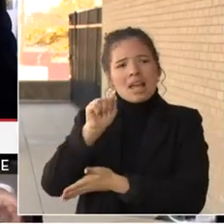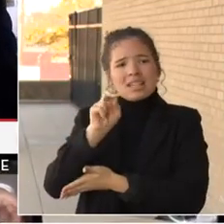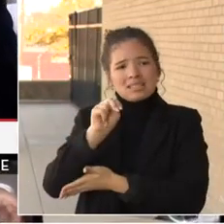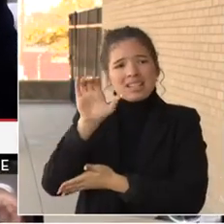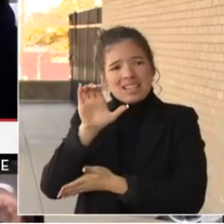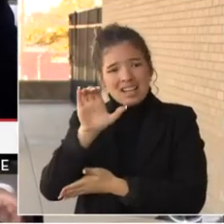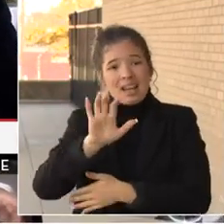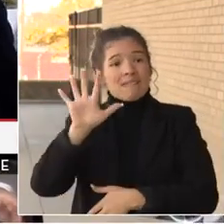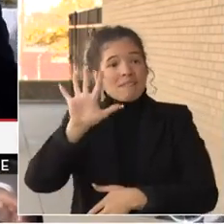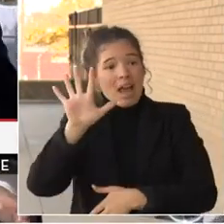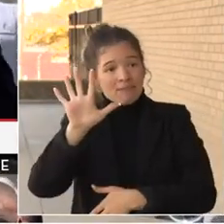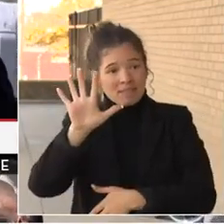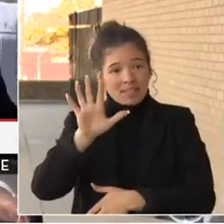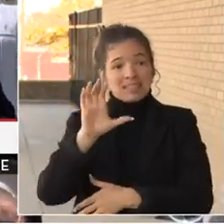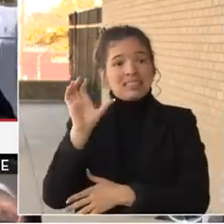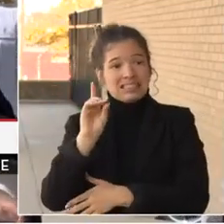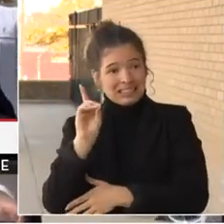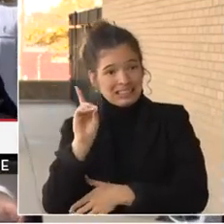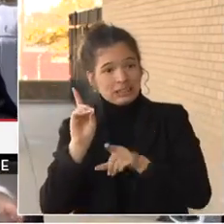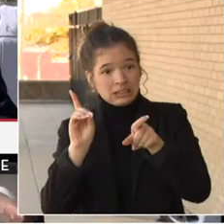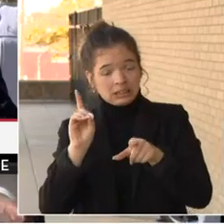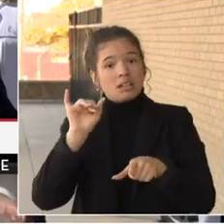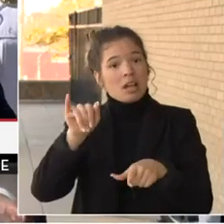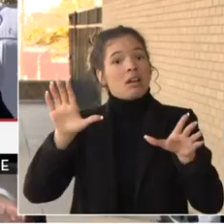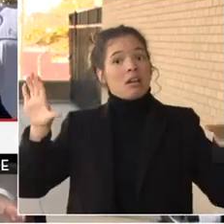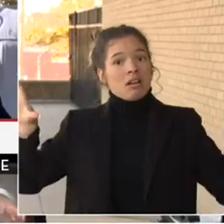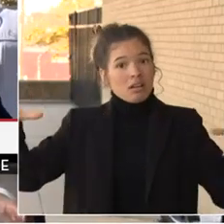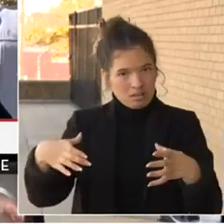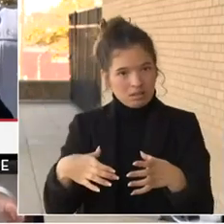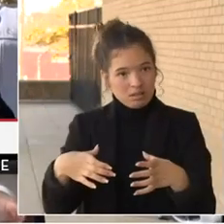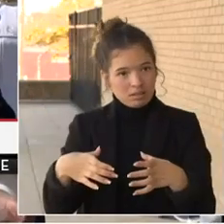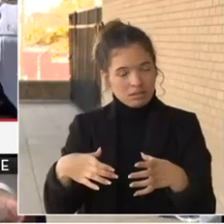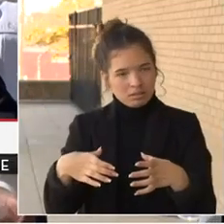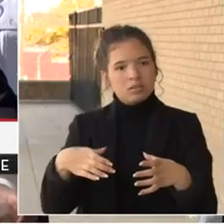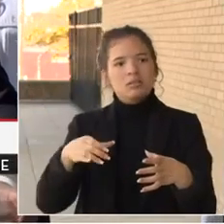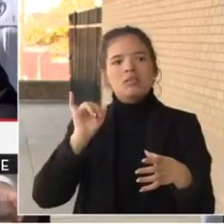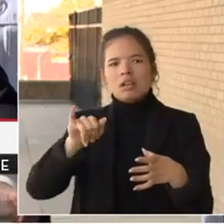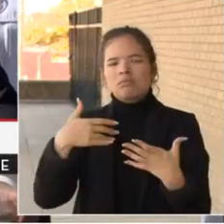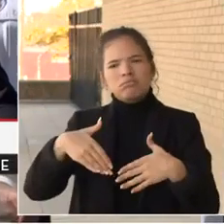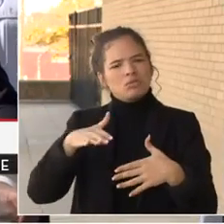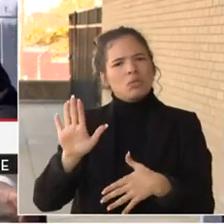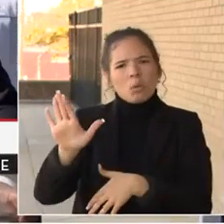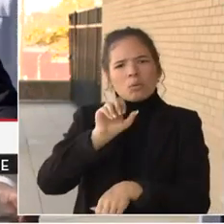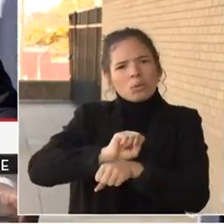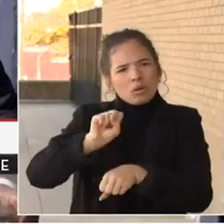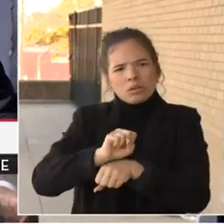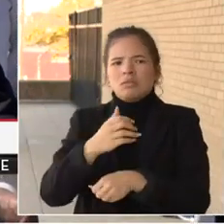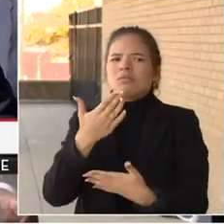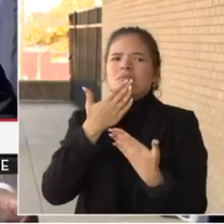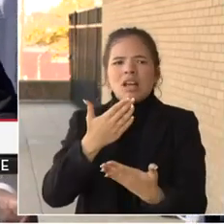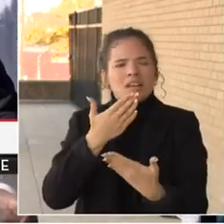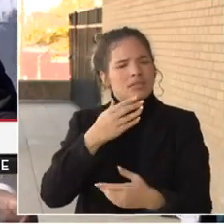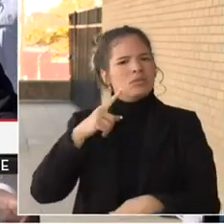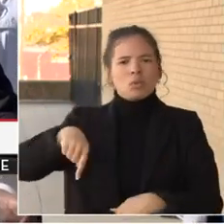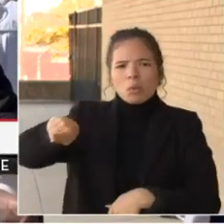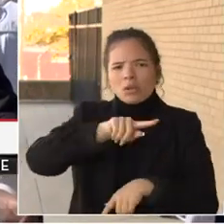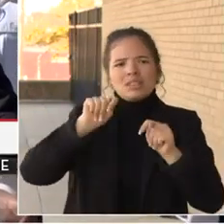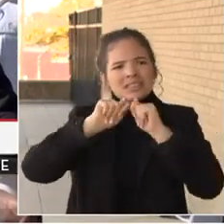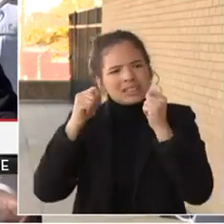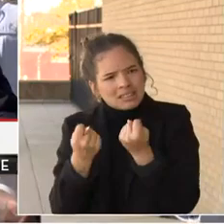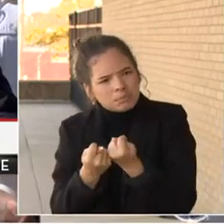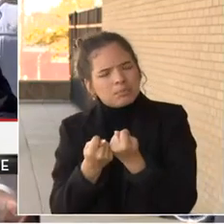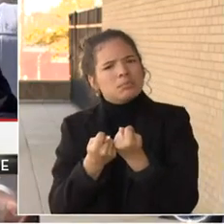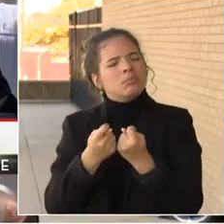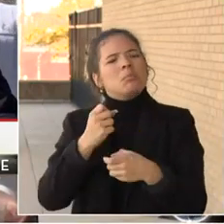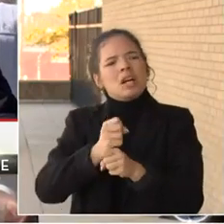their partnership and all the civic leadership who have worked with my office and my team on making sure that people are aware of ways